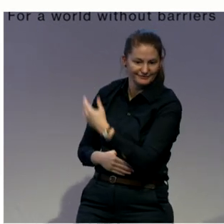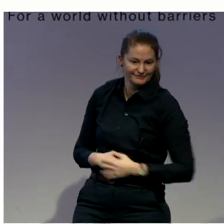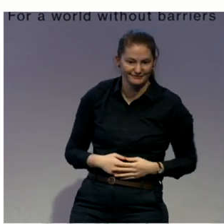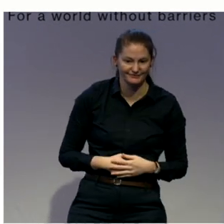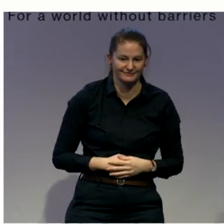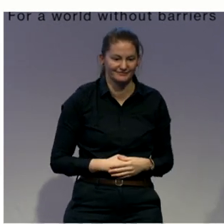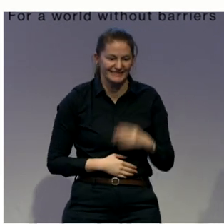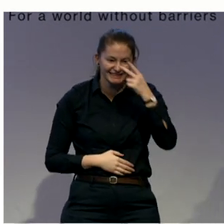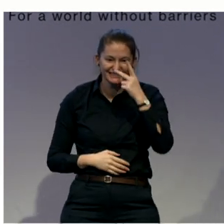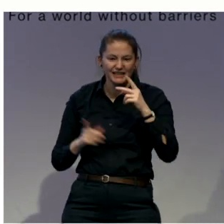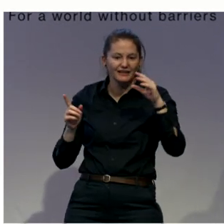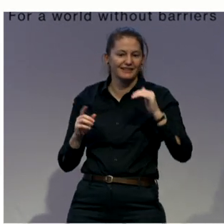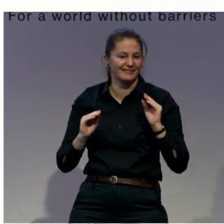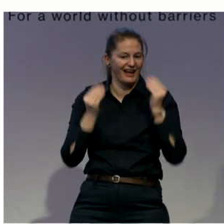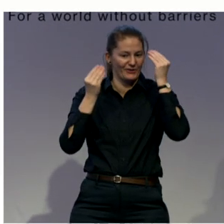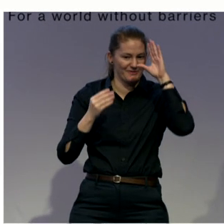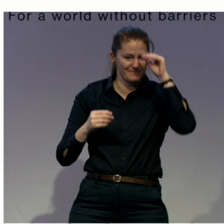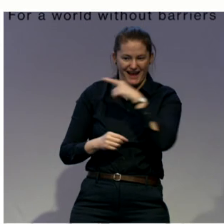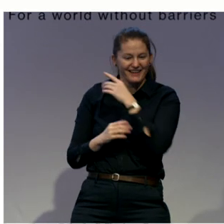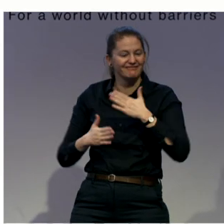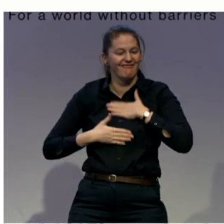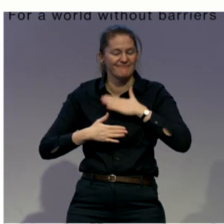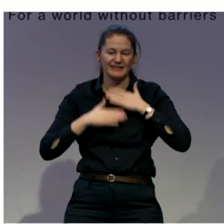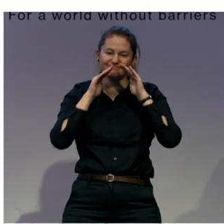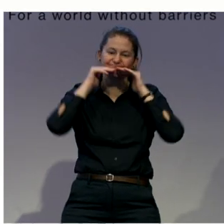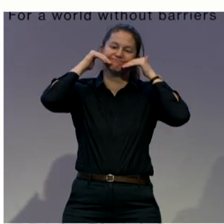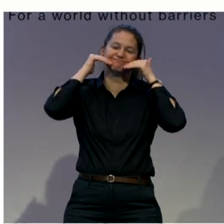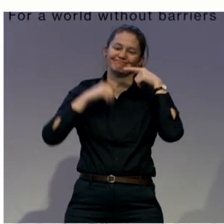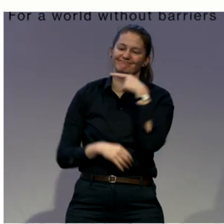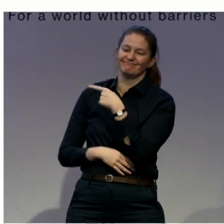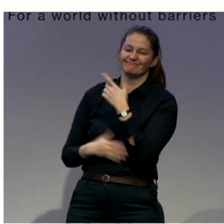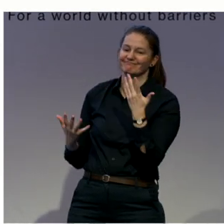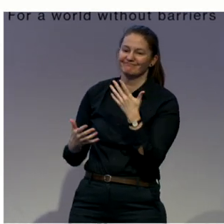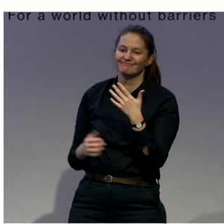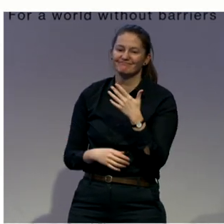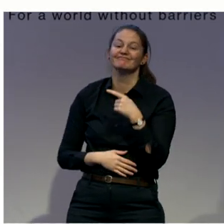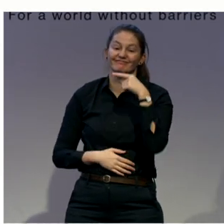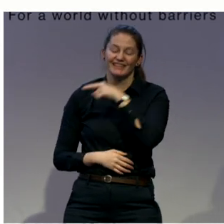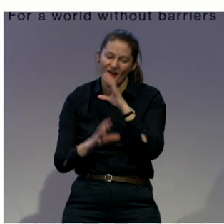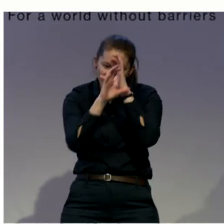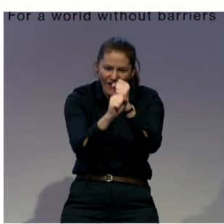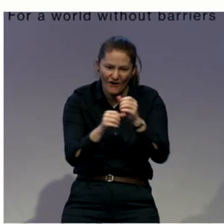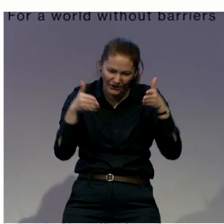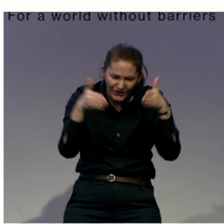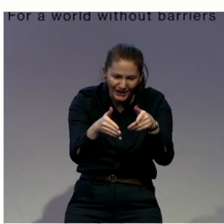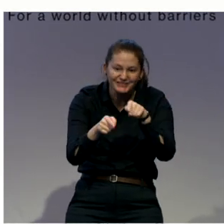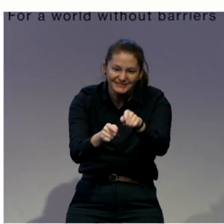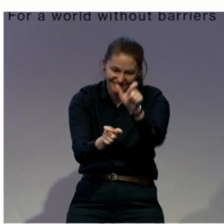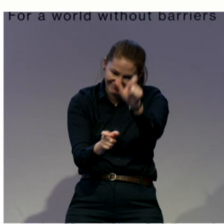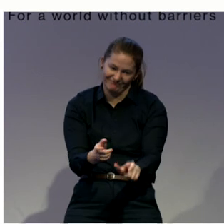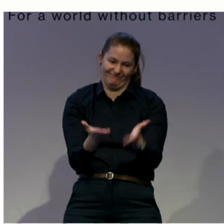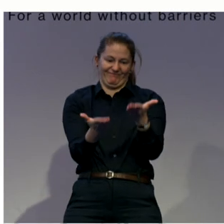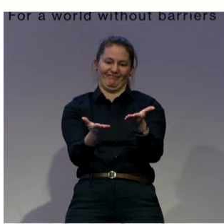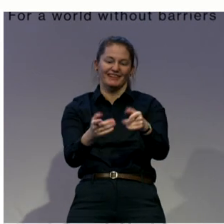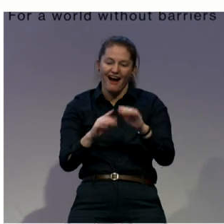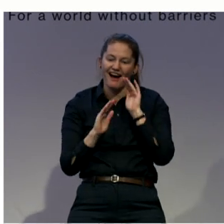about people with disabilities. And we have trained over 1,200 justice professionals since 2015 and reached